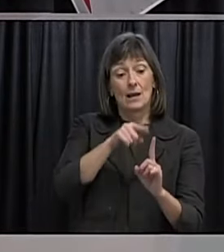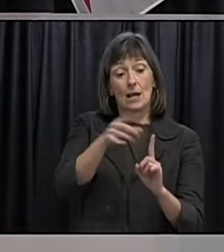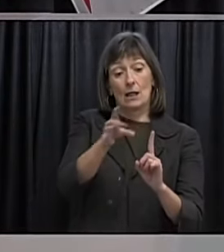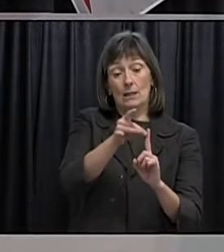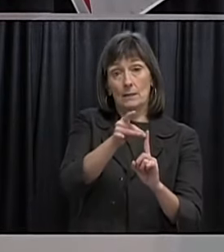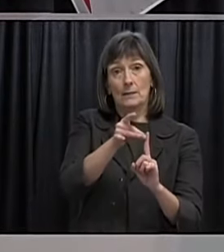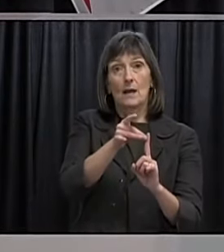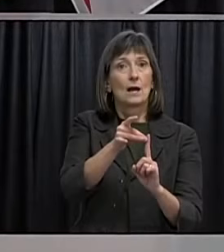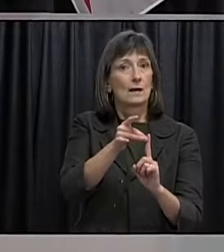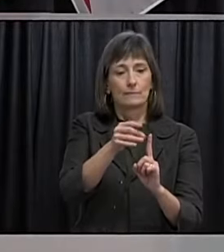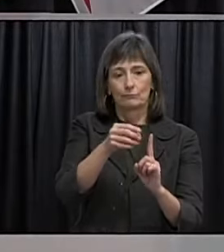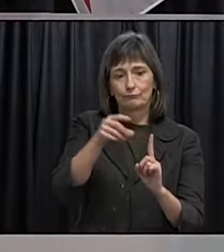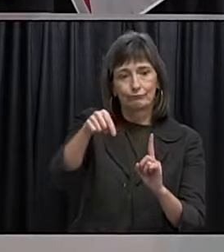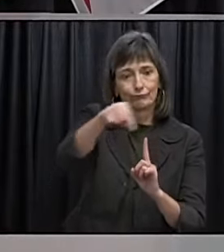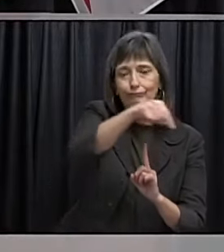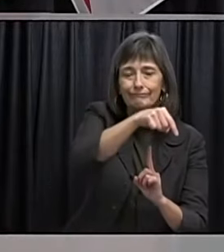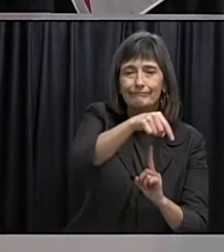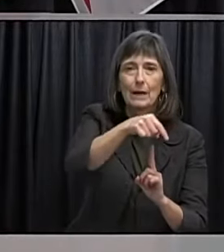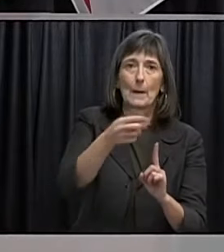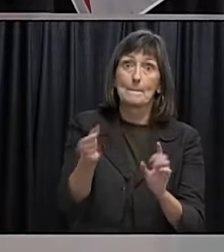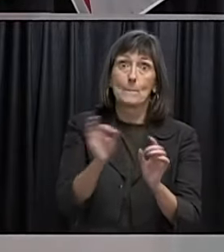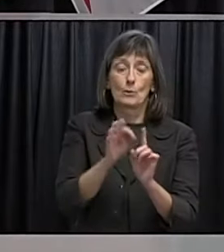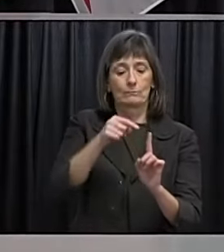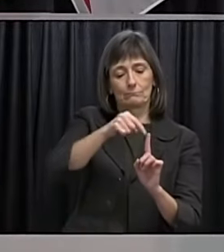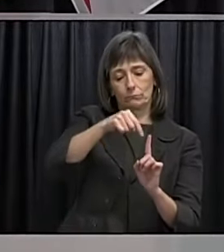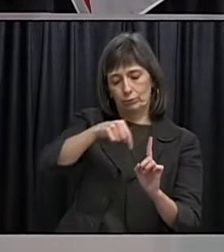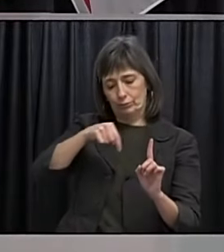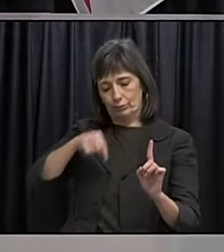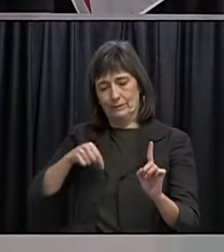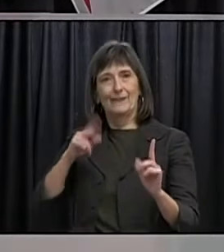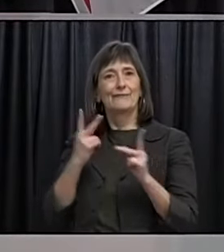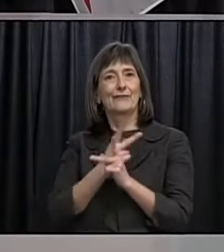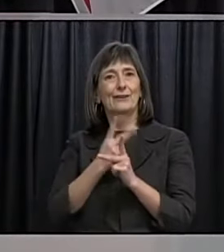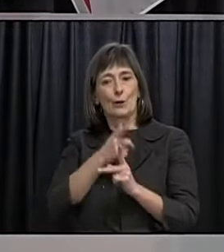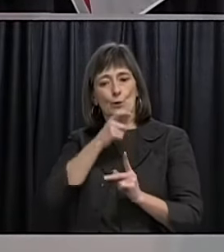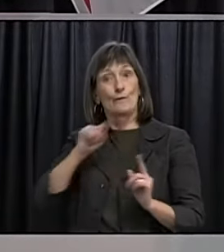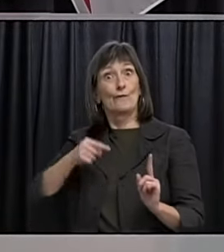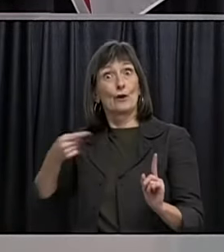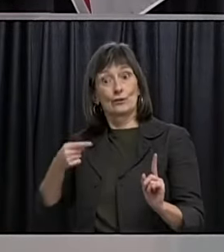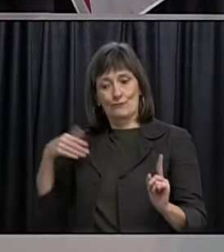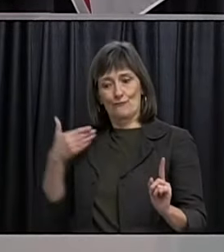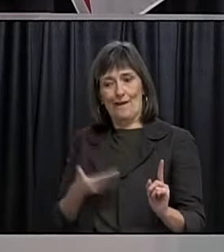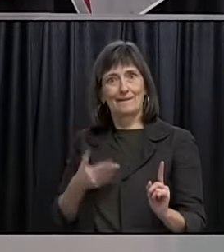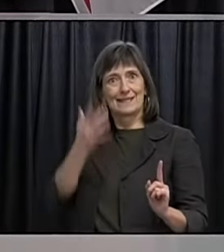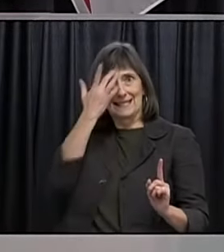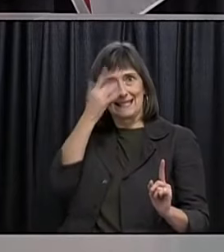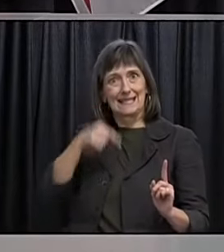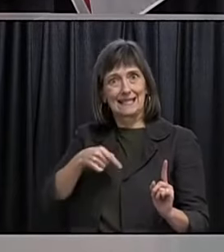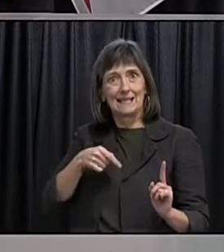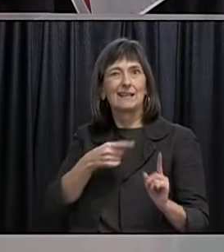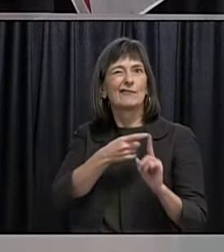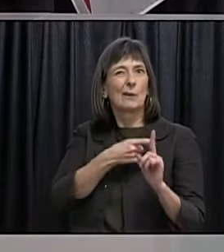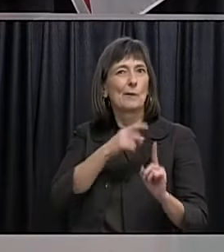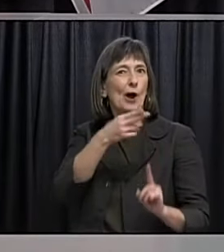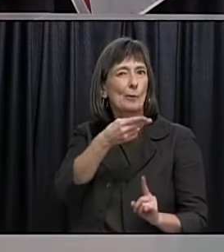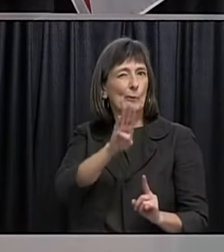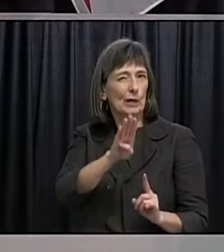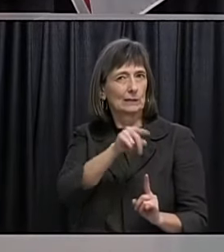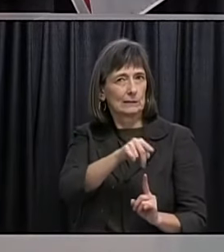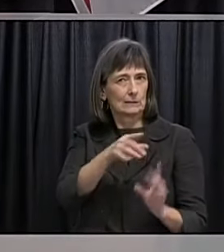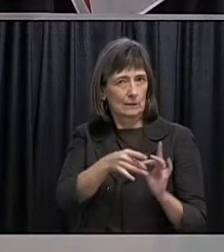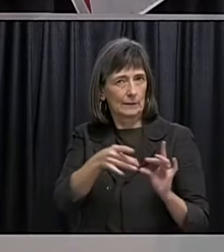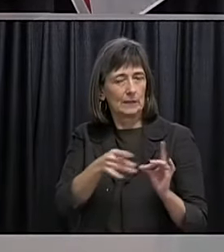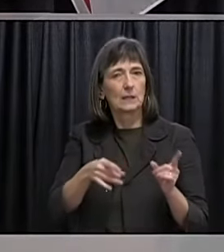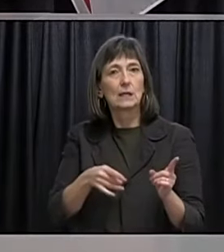Tracing. In terms. the. Harbor. Breton. Cluster. And. You said. That. Lead you.